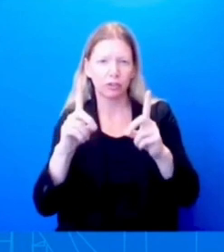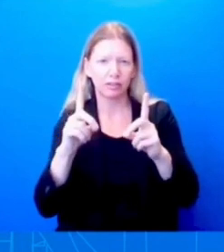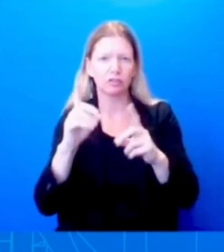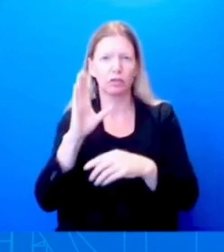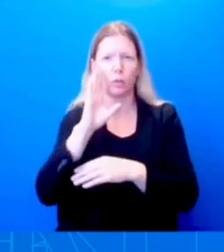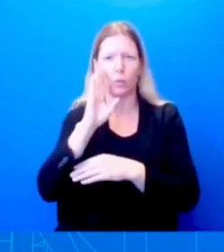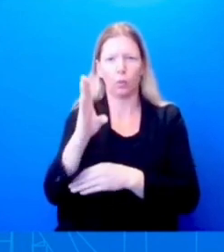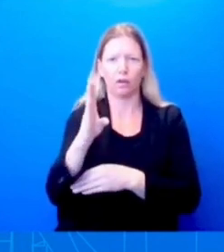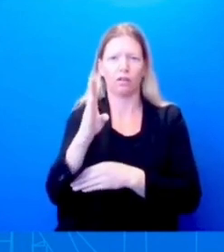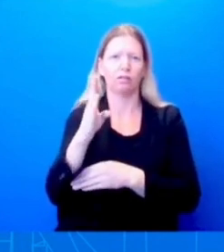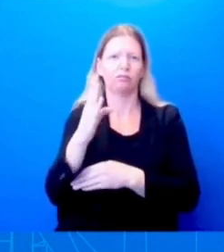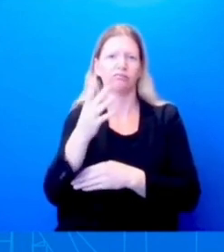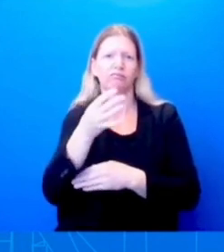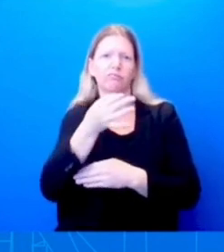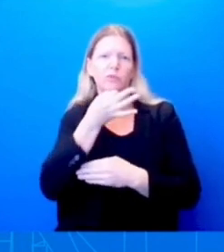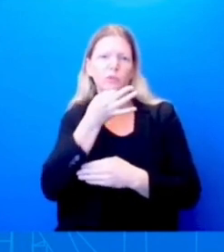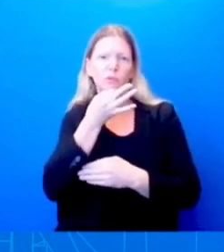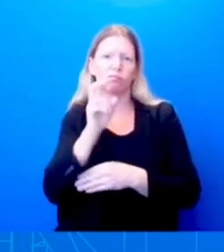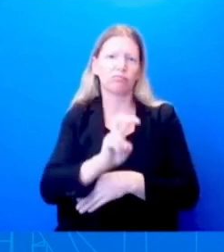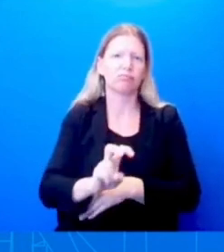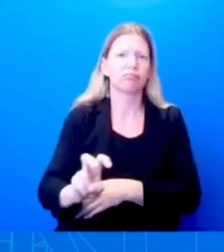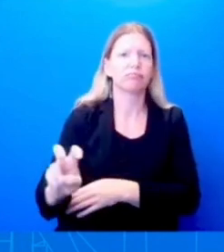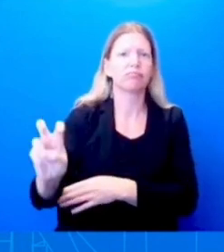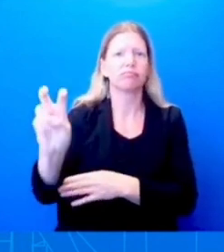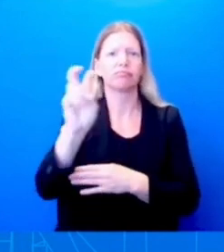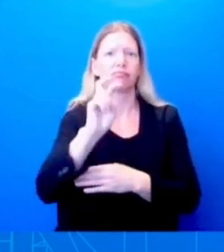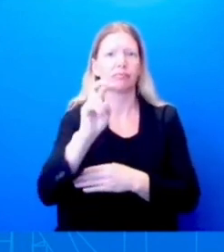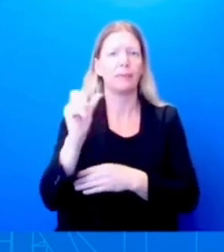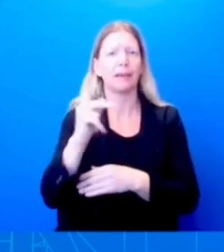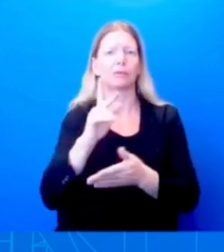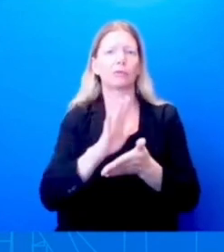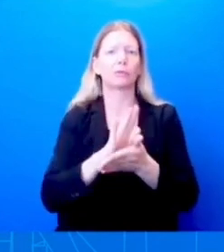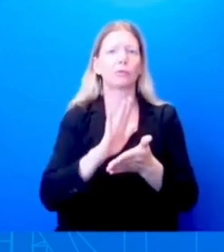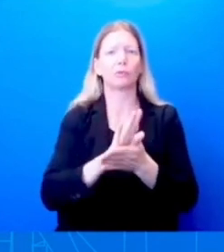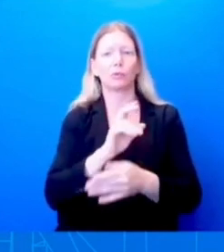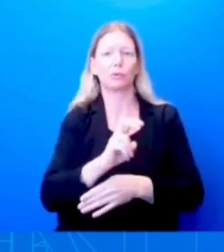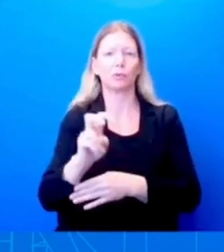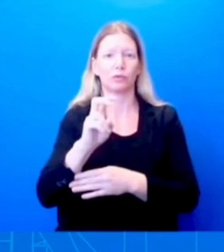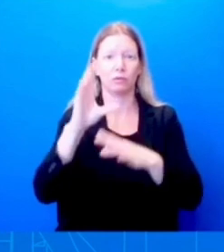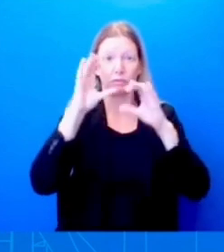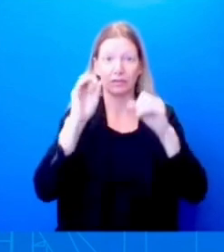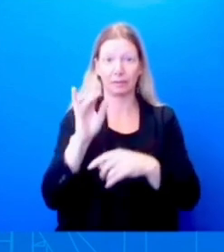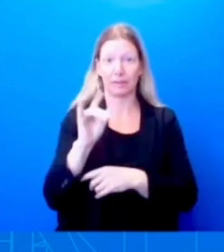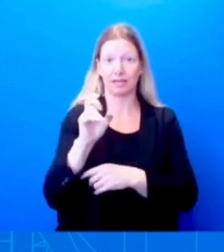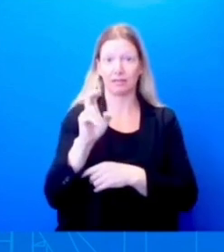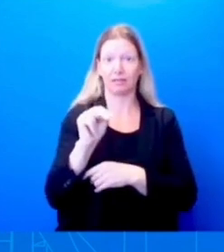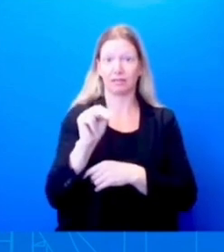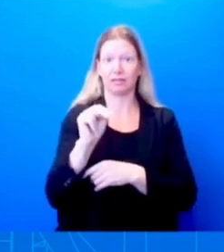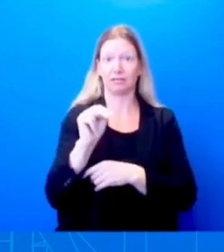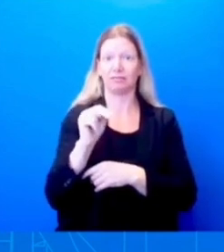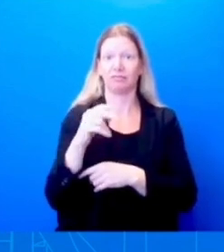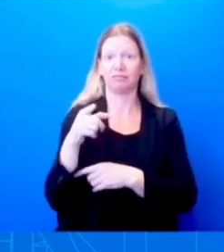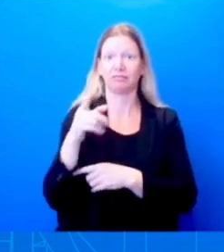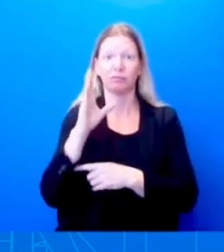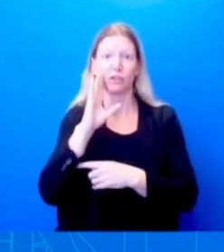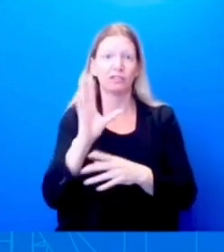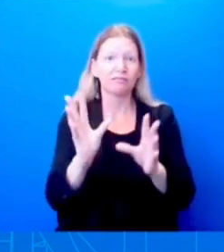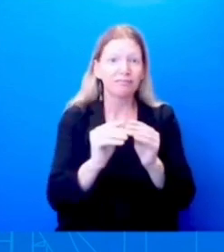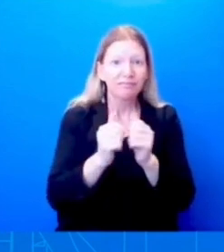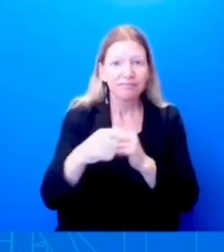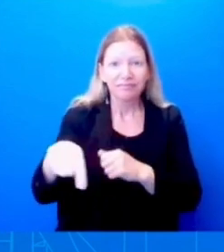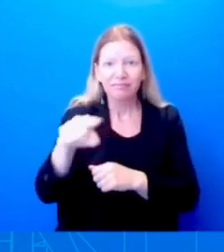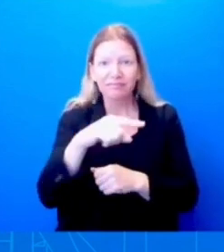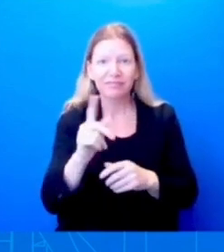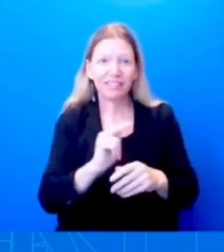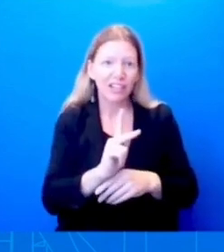than half of the kindergarten to 12 students were going to school in person. Thanks to his swift actions and historic investment,